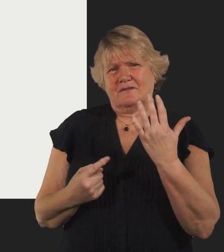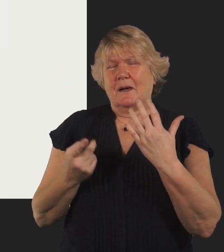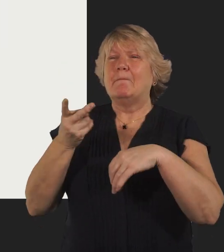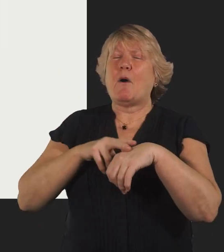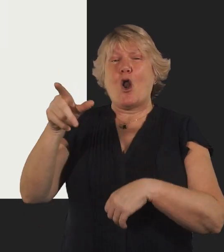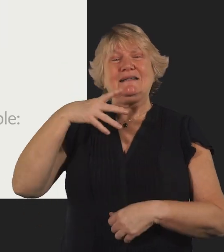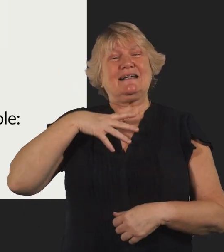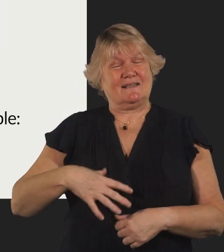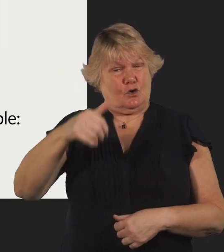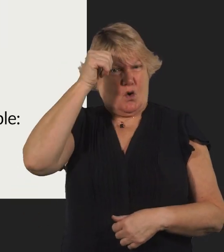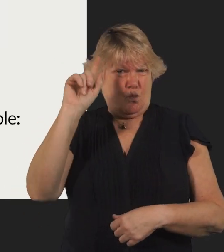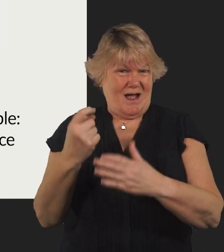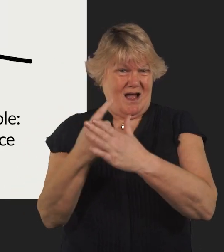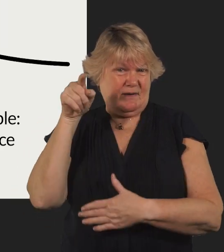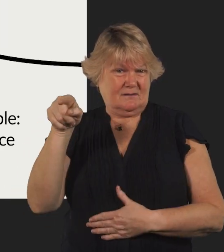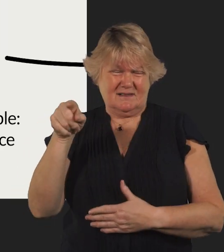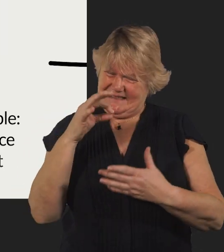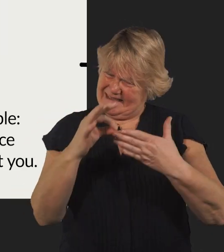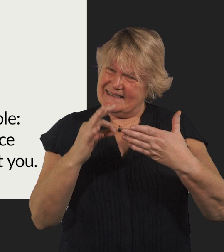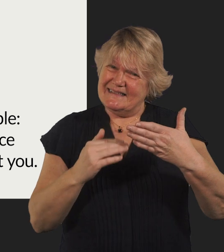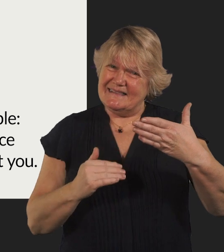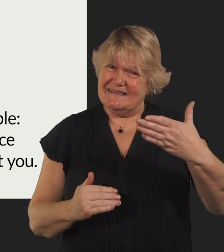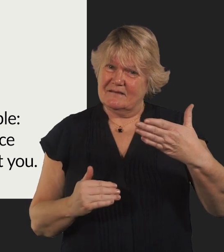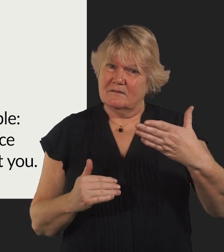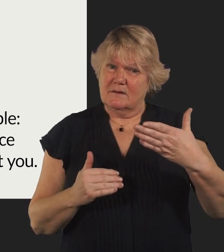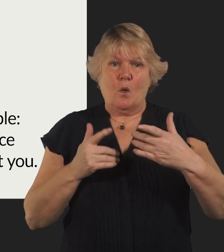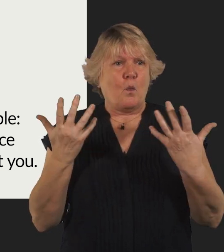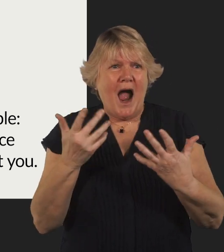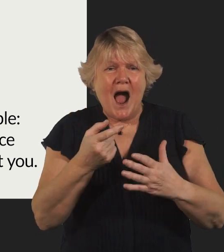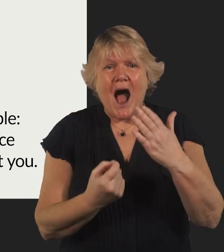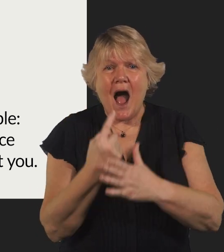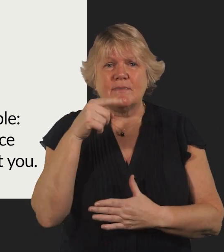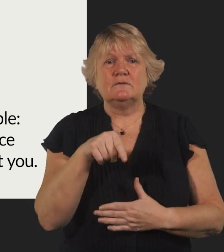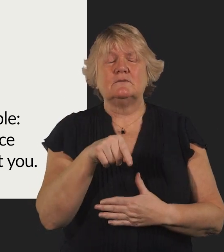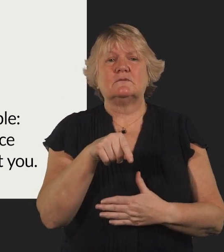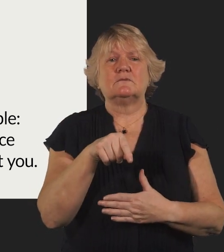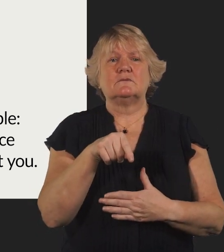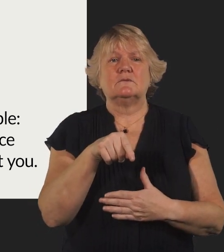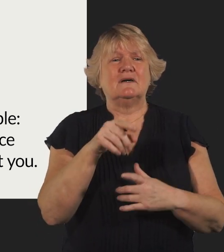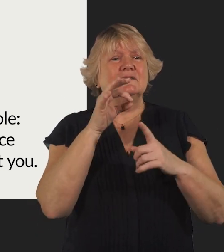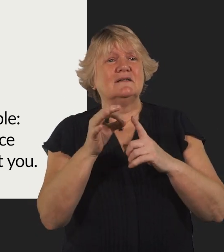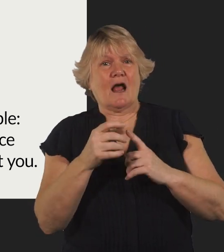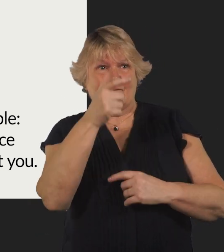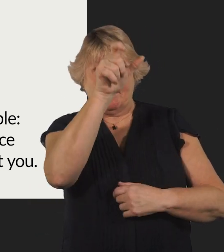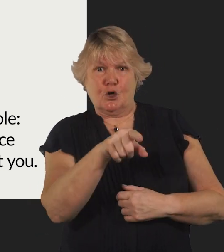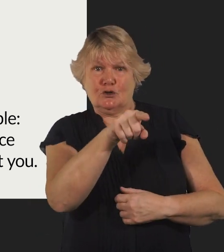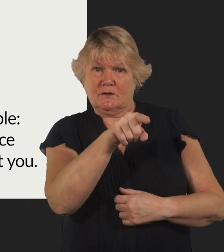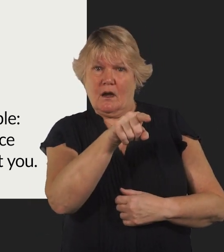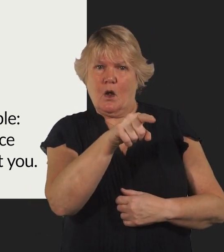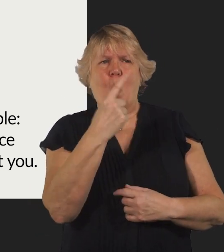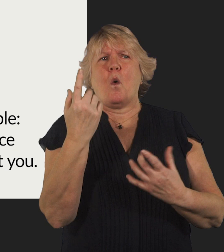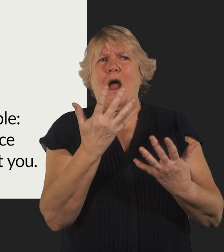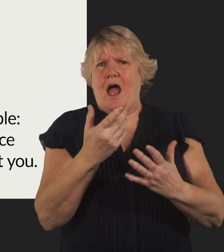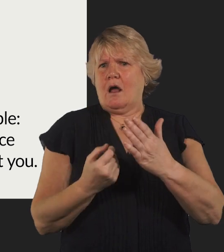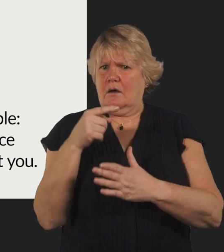The police will need to know what happened in as much detail as possible. When the offence took place, details of the